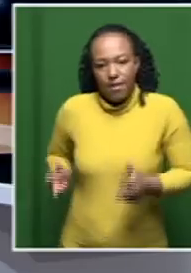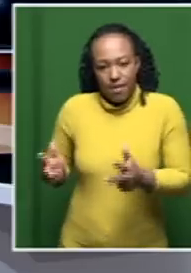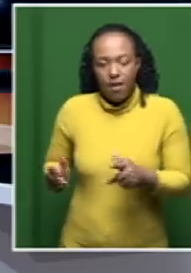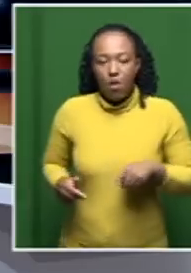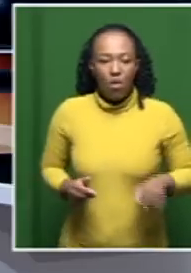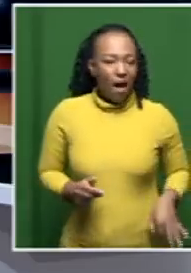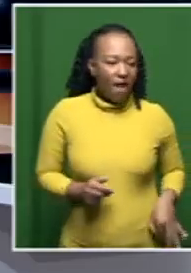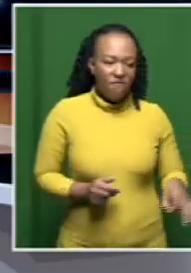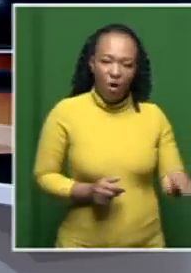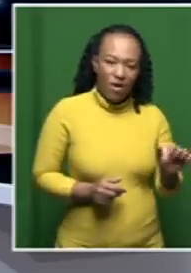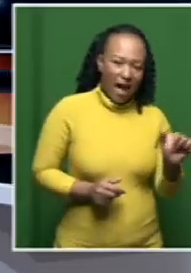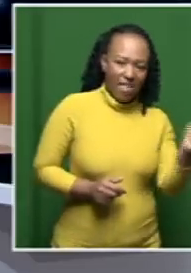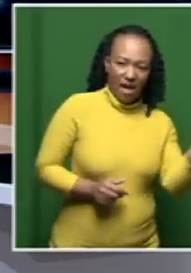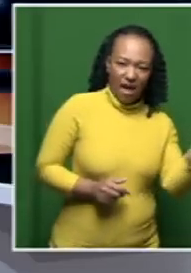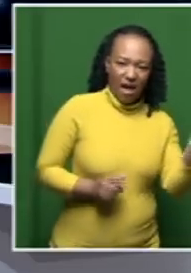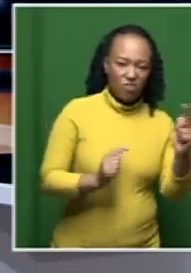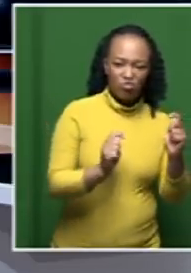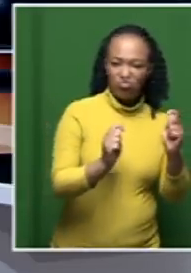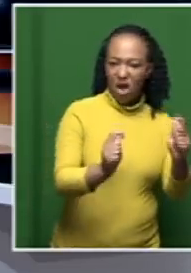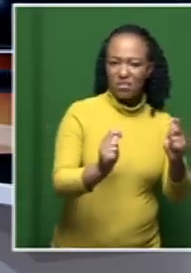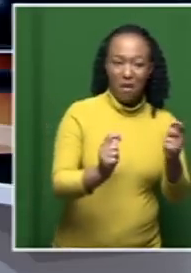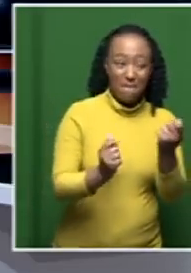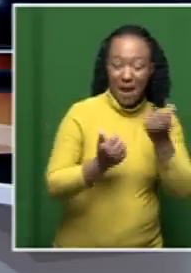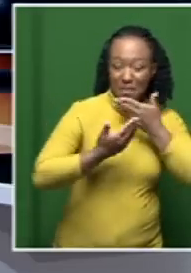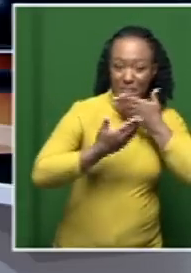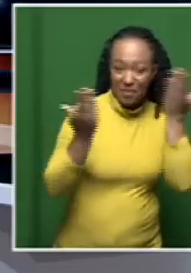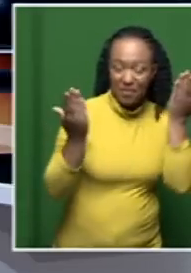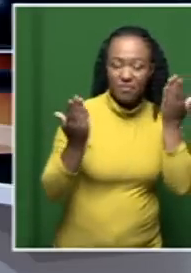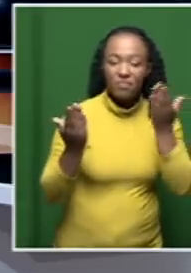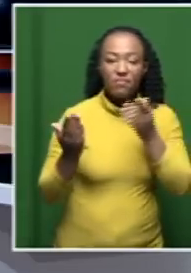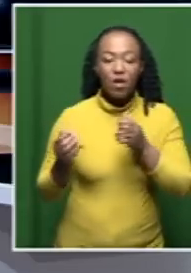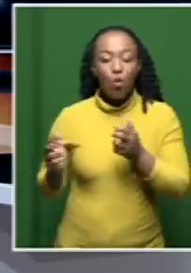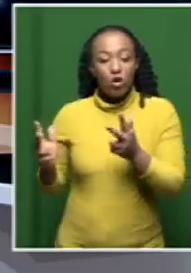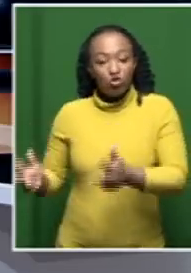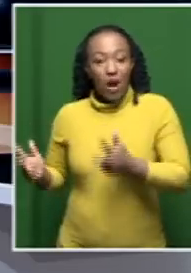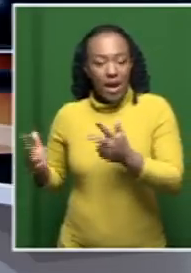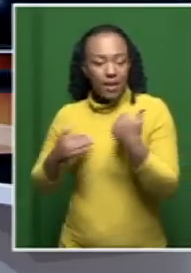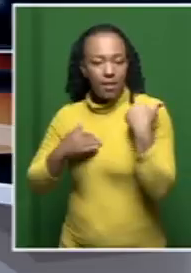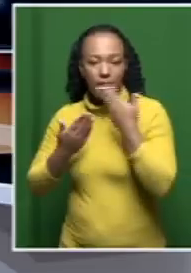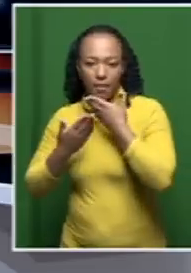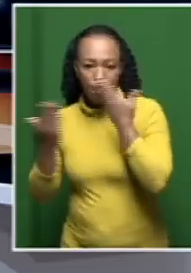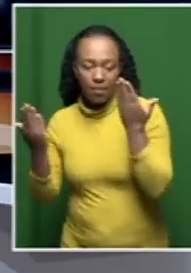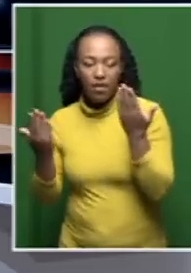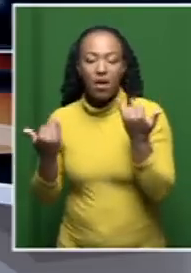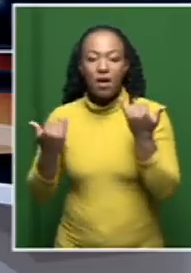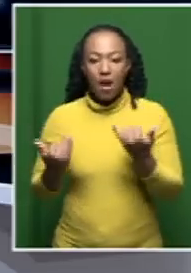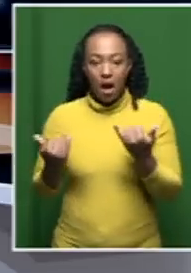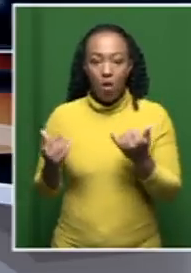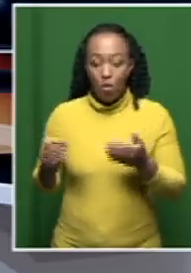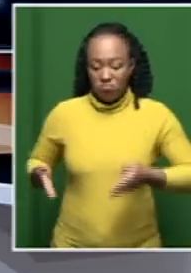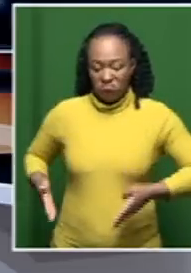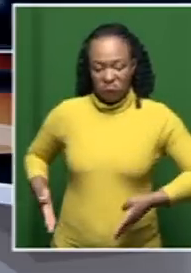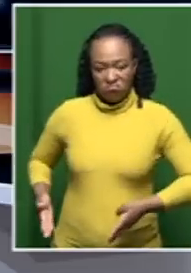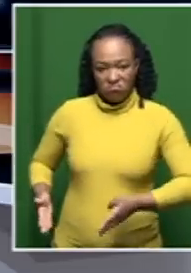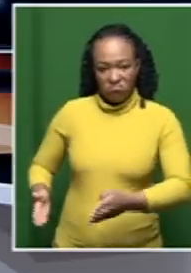afford any other mode of transport, regardless of the fact that trains are unsafe? And now you have all the rail infrastructure that's